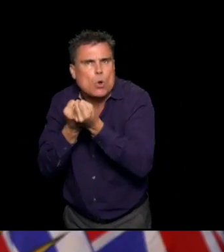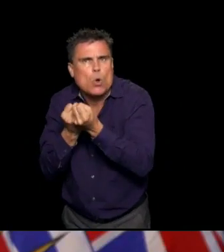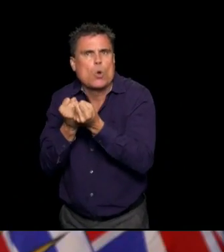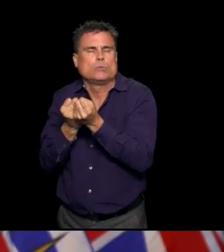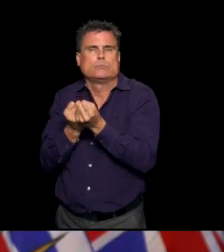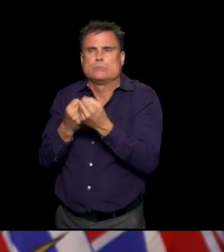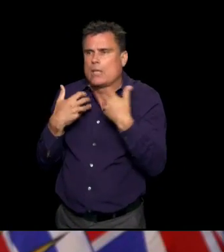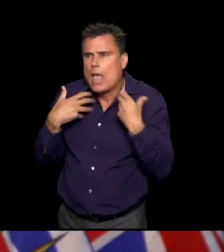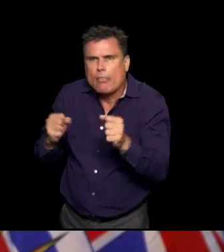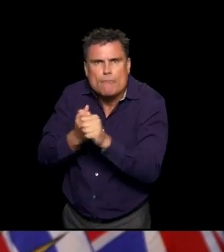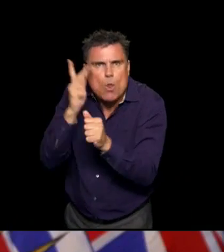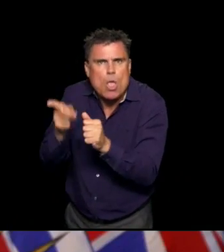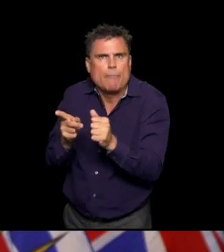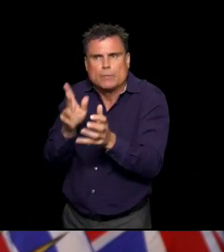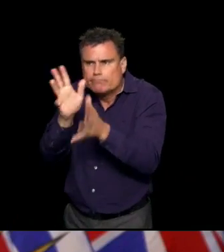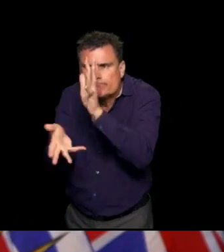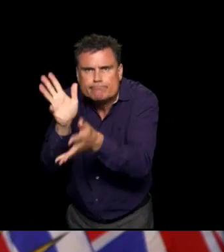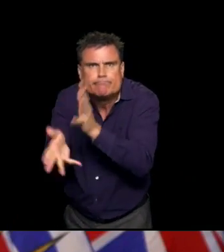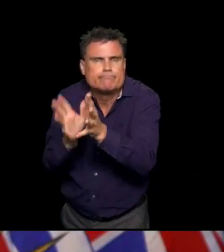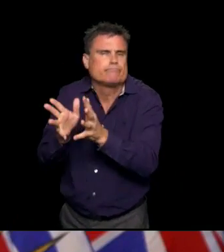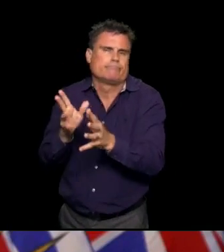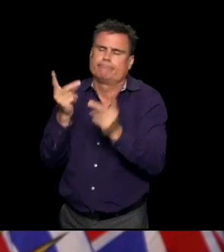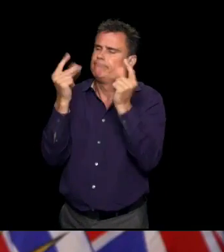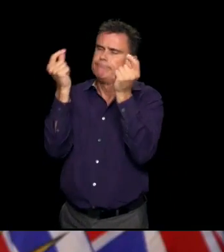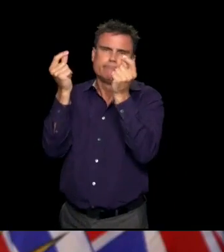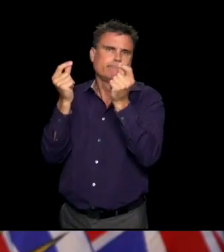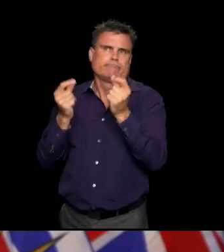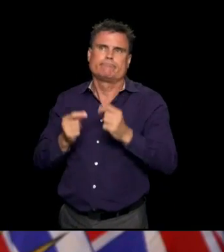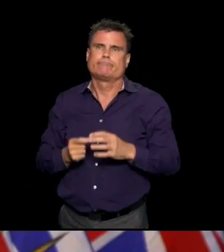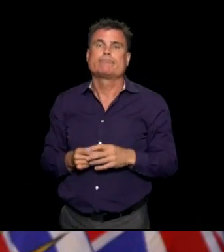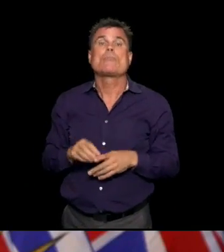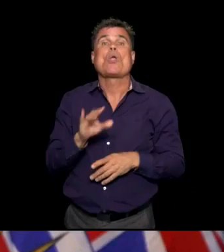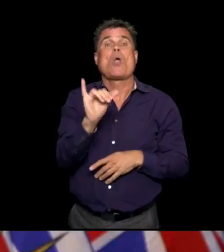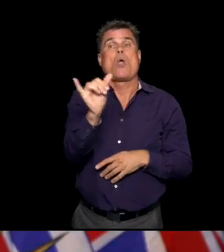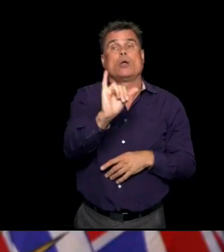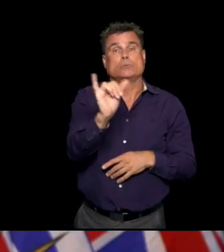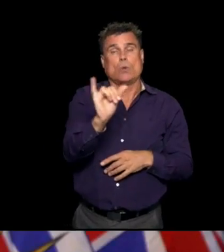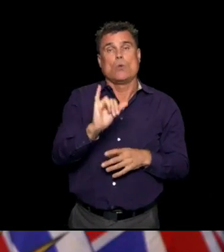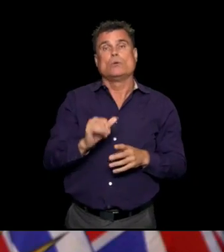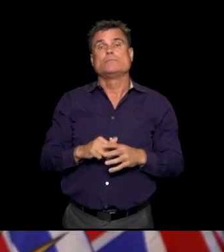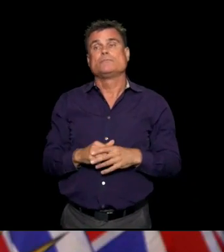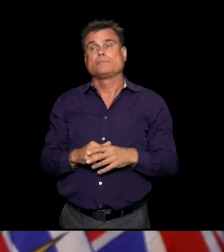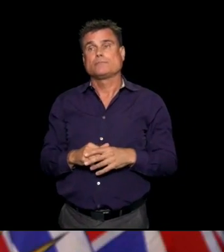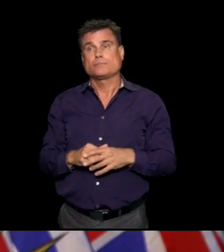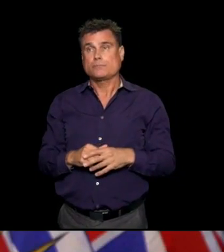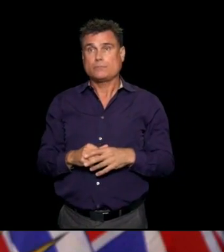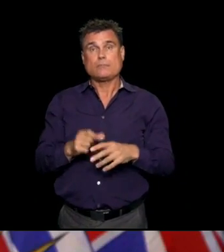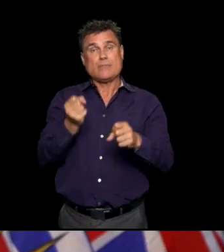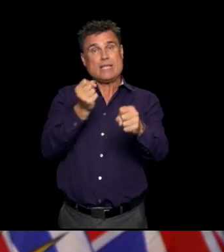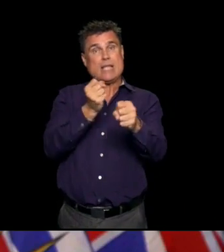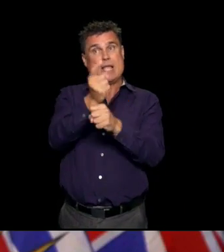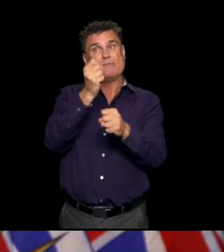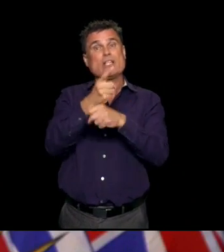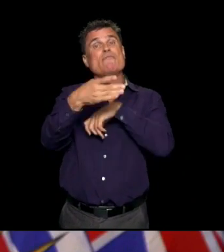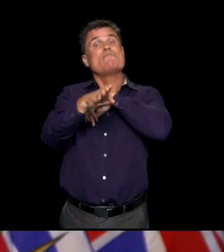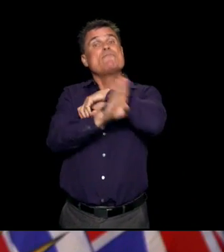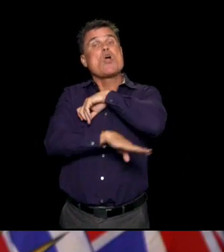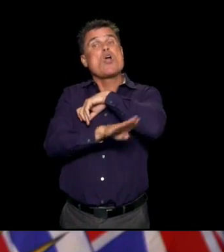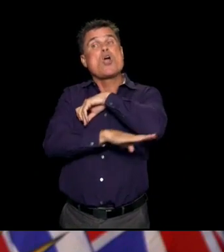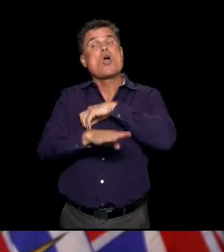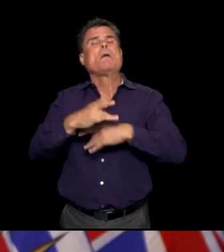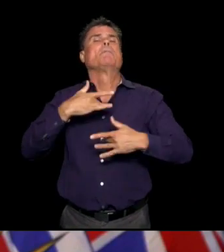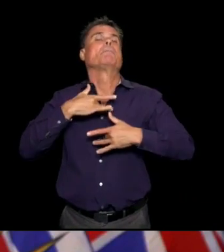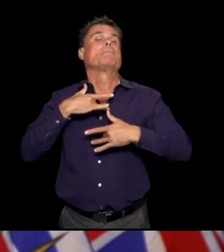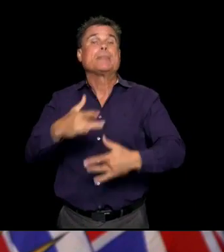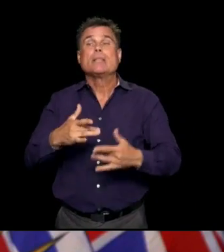that schools also are, I mean, that time of year, we also see many other things that can cause respiratory illness. And we will